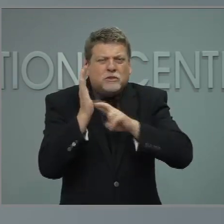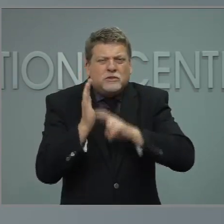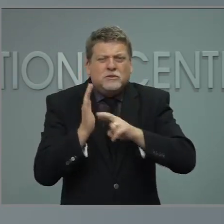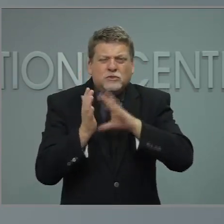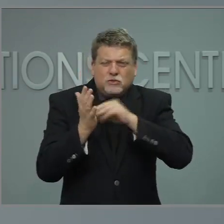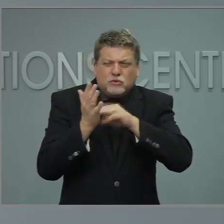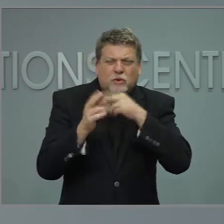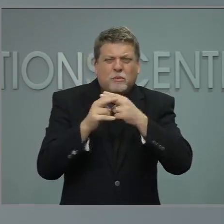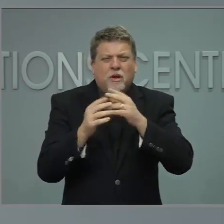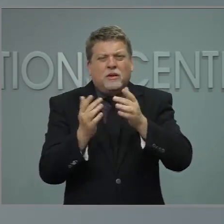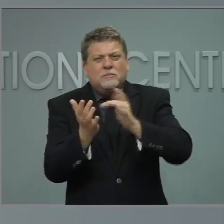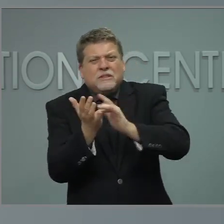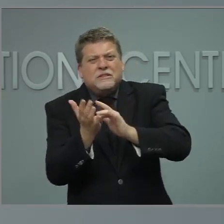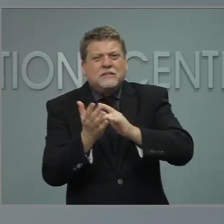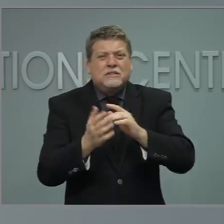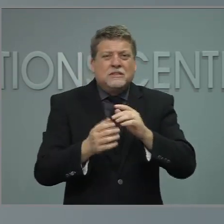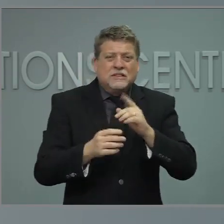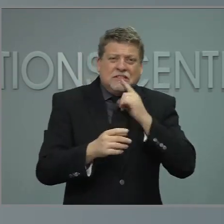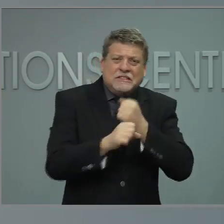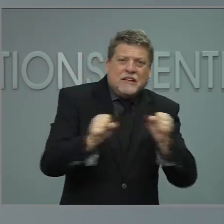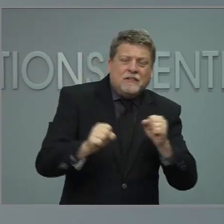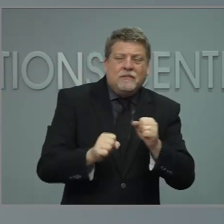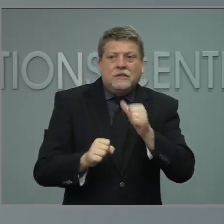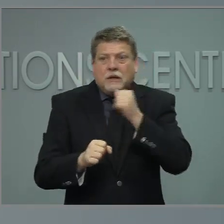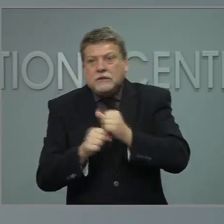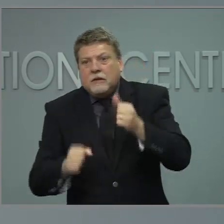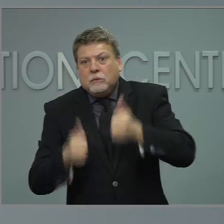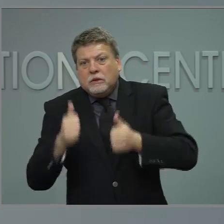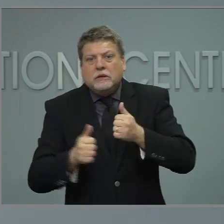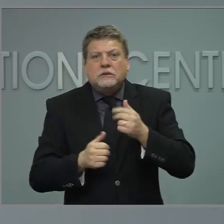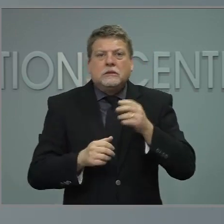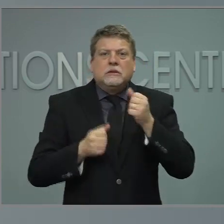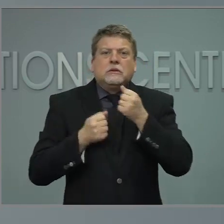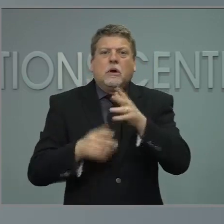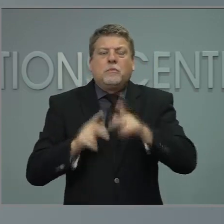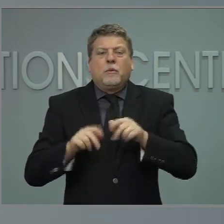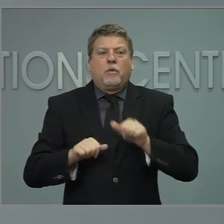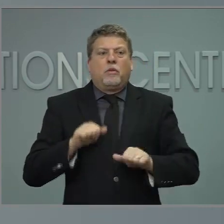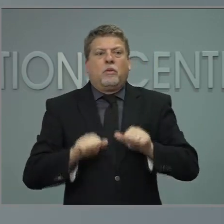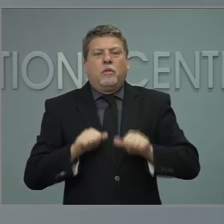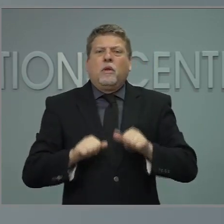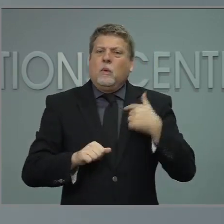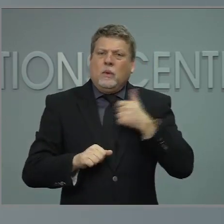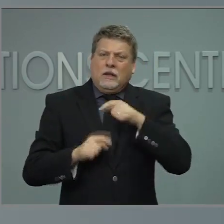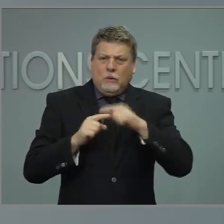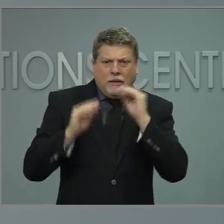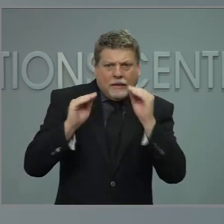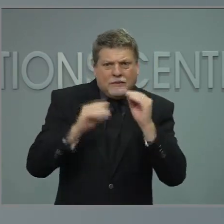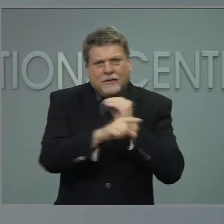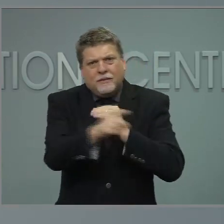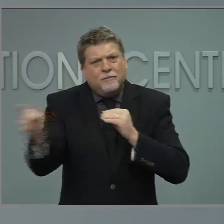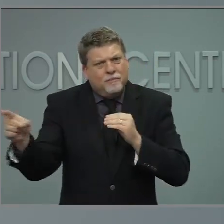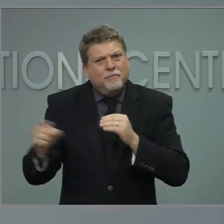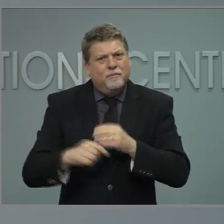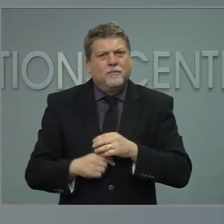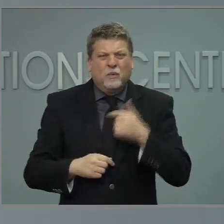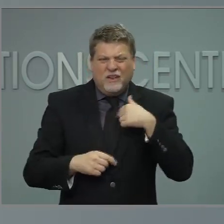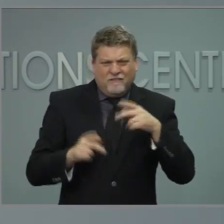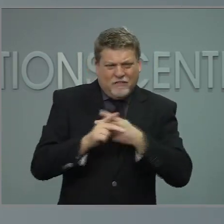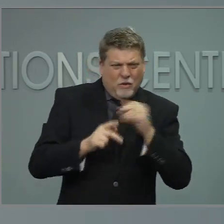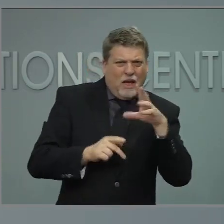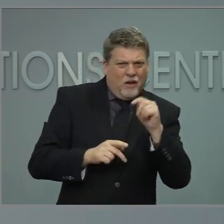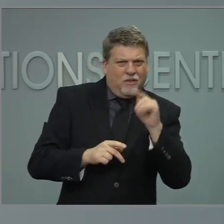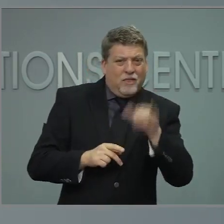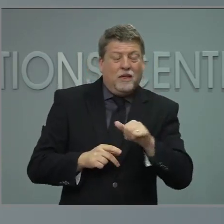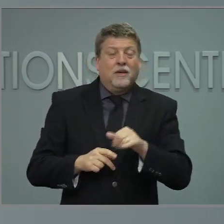working hard through this entire process to make sure people are being vaccinated and particularly when we do reach